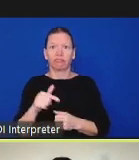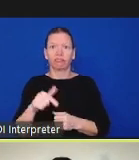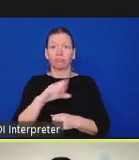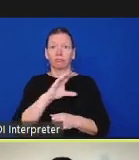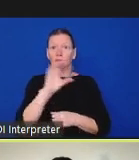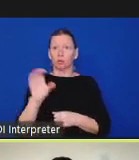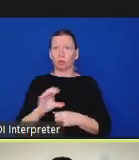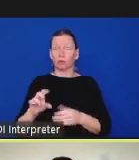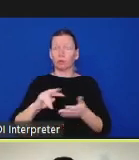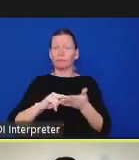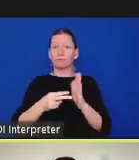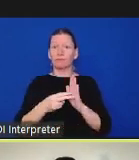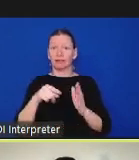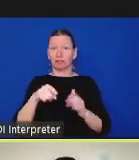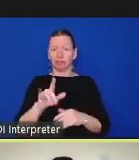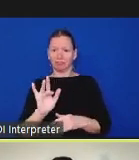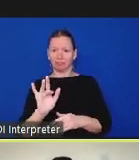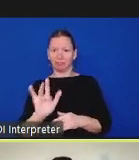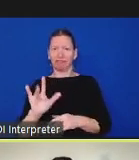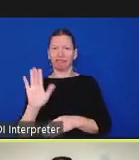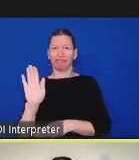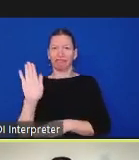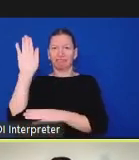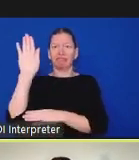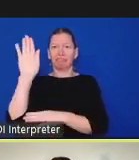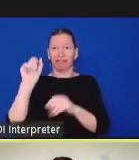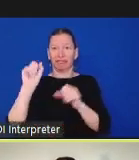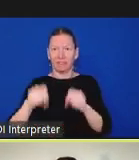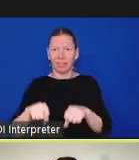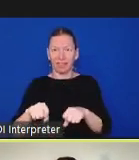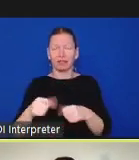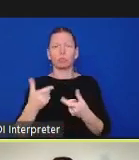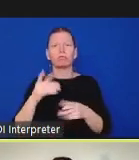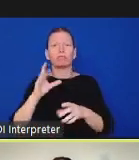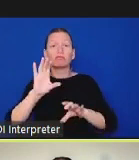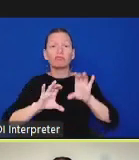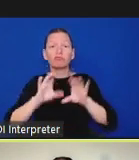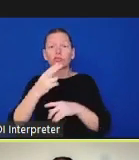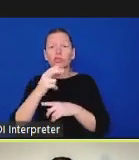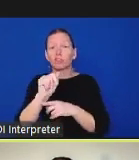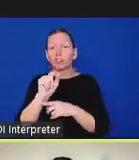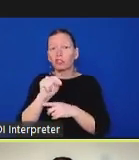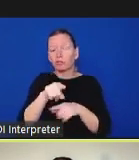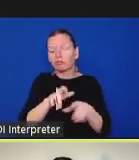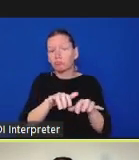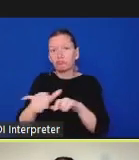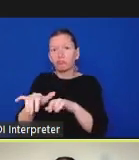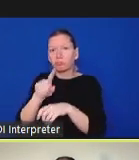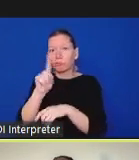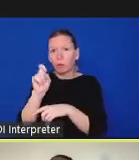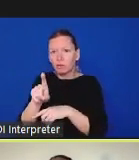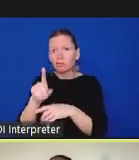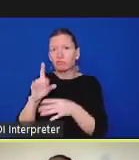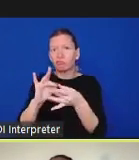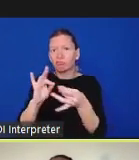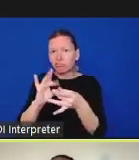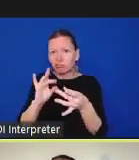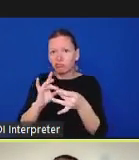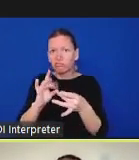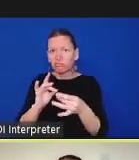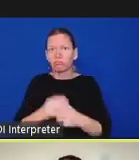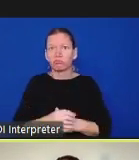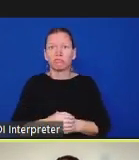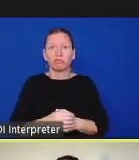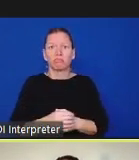we found that these are a combination of questions accommodation questions and comments we ask people to make space